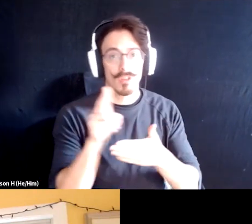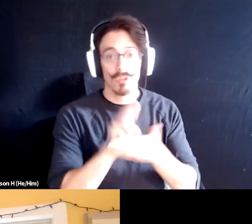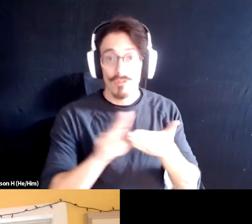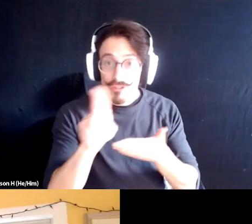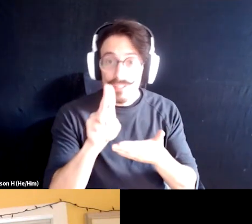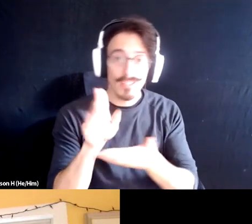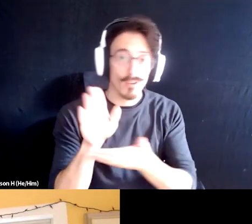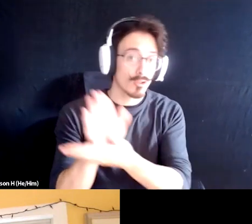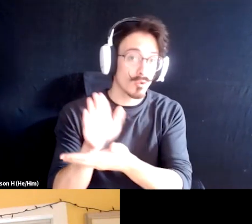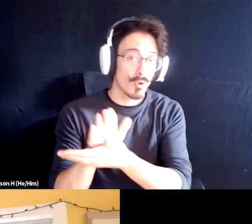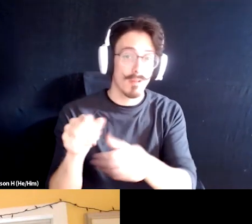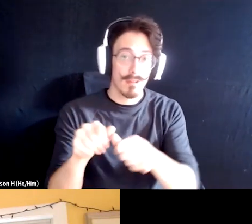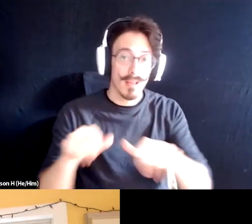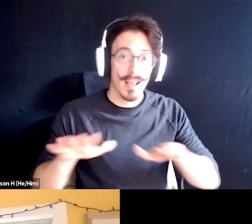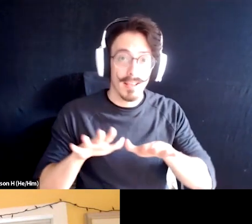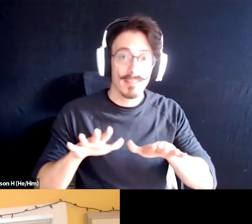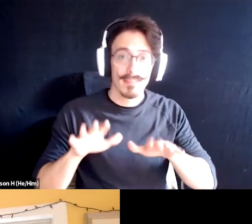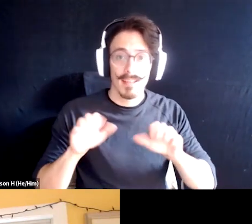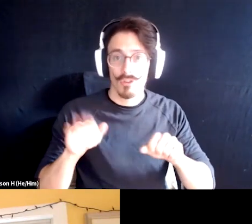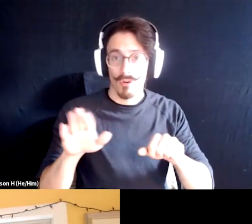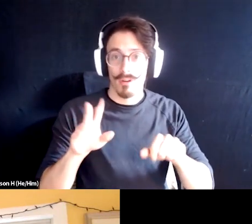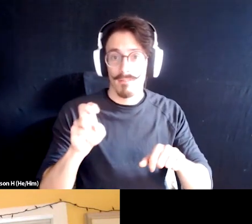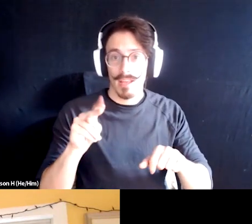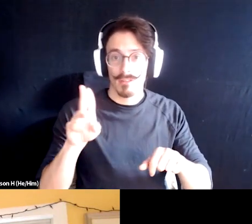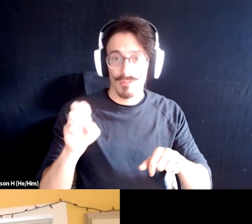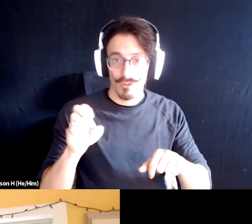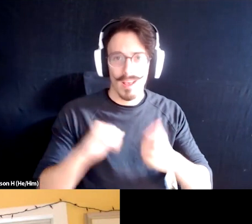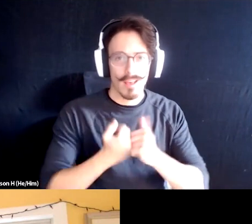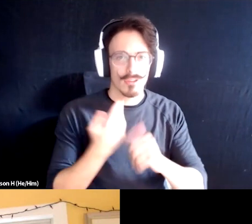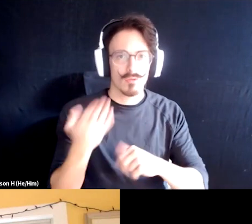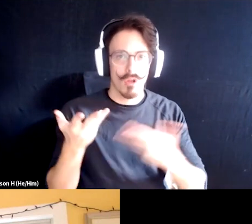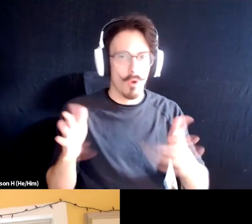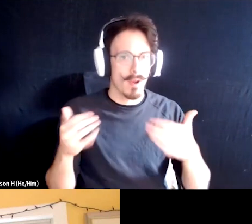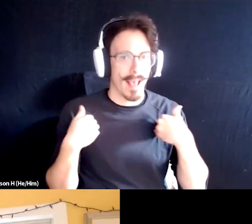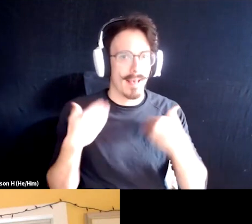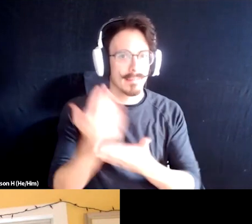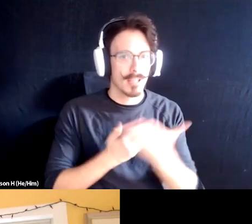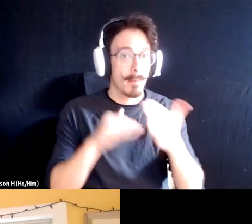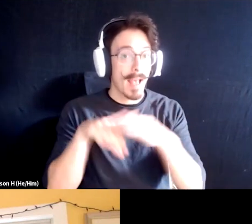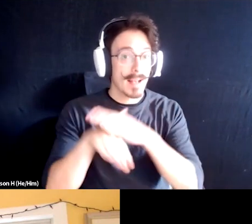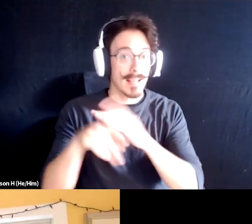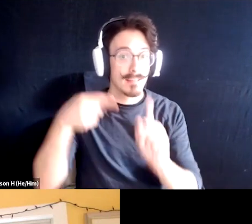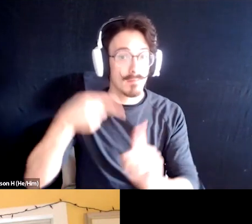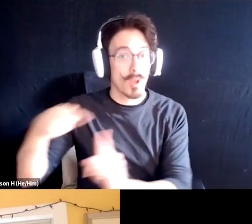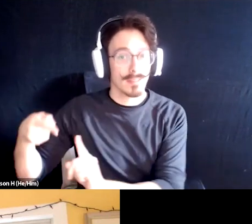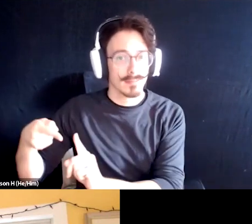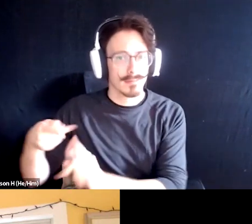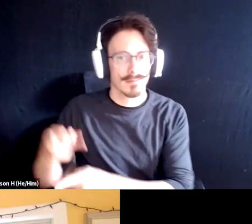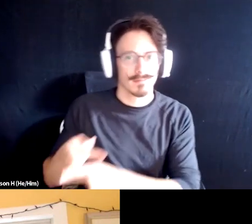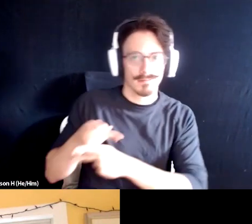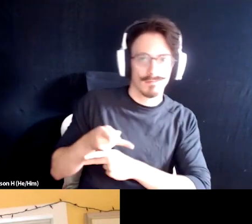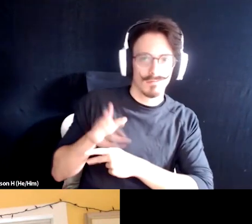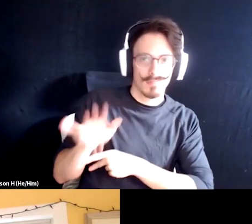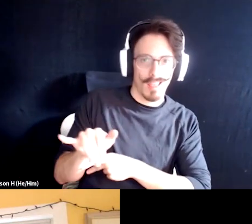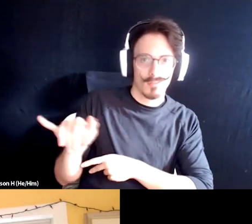space as your venue and how you can piggyback on some of their access points and maybe do some other things